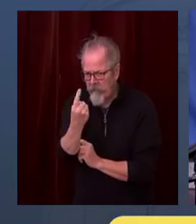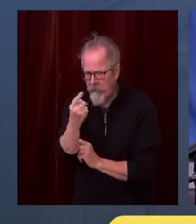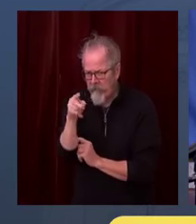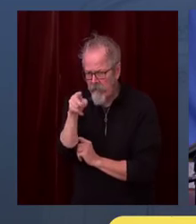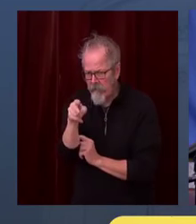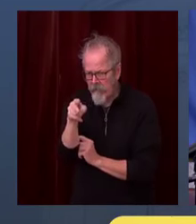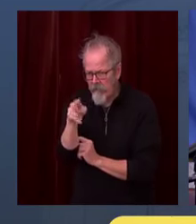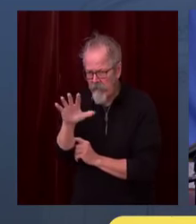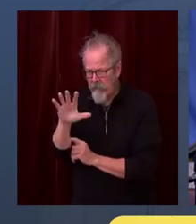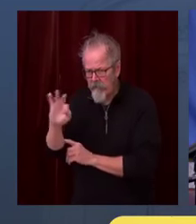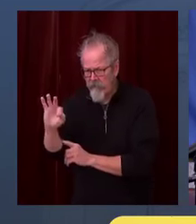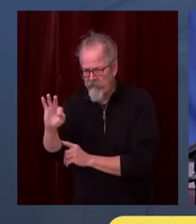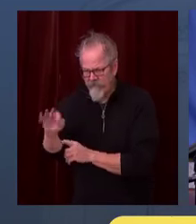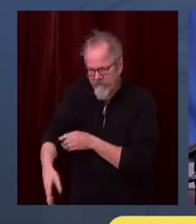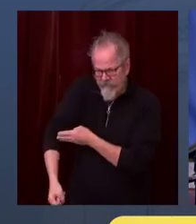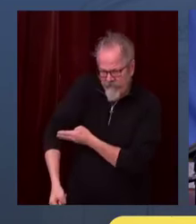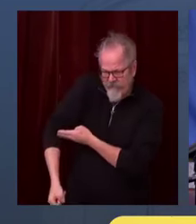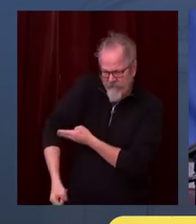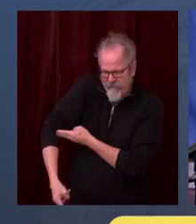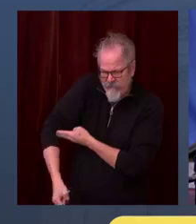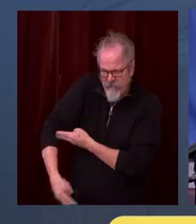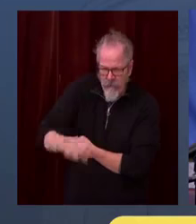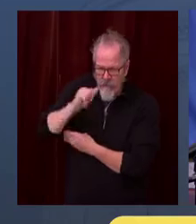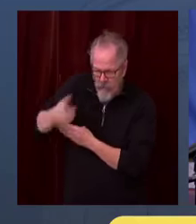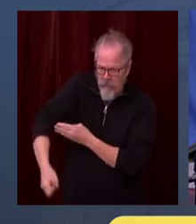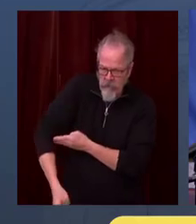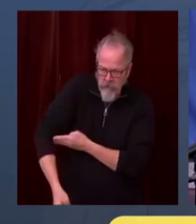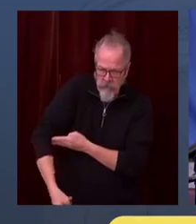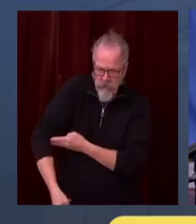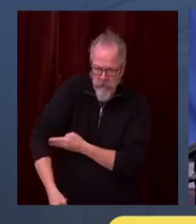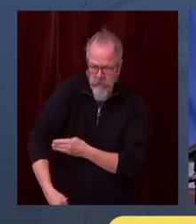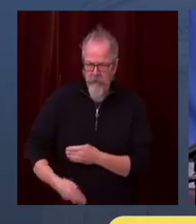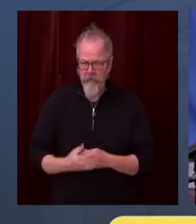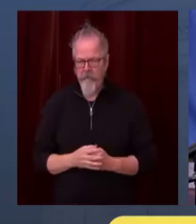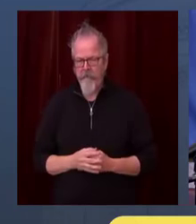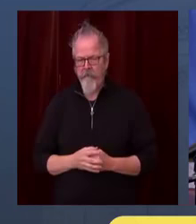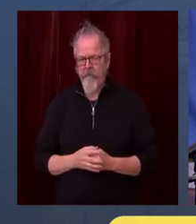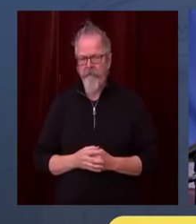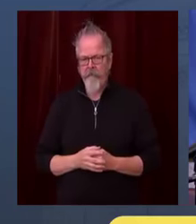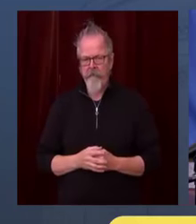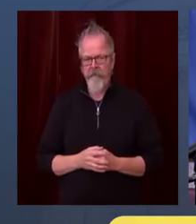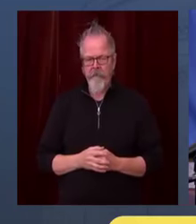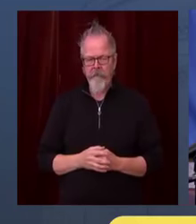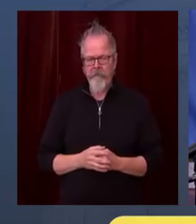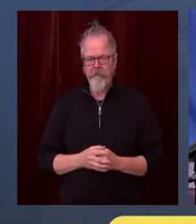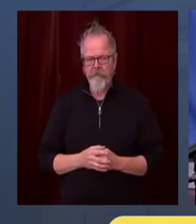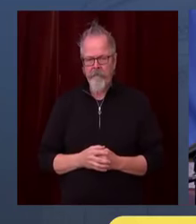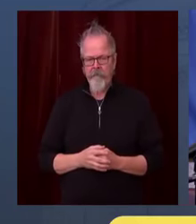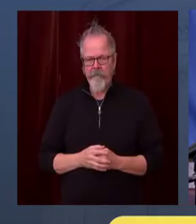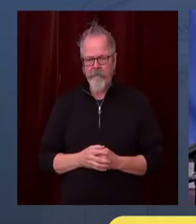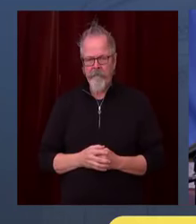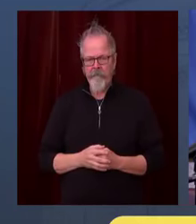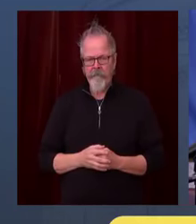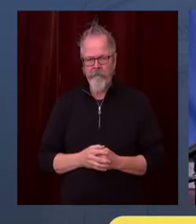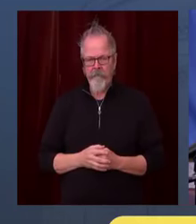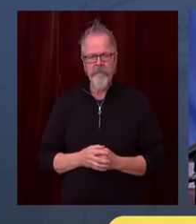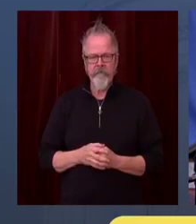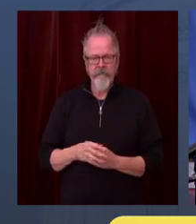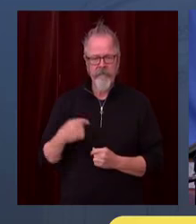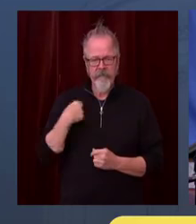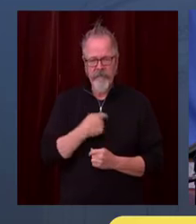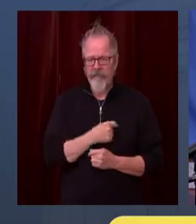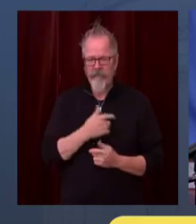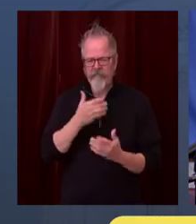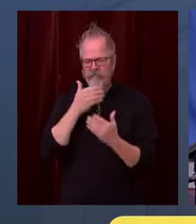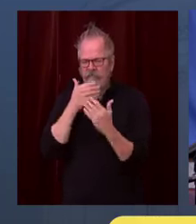way. We need to hold this pandemic down until the Calvary arrives. This is a temporary